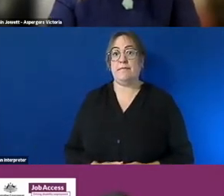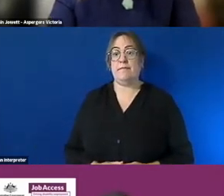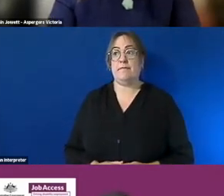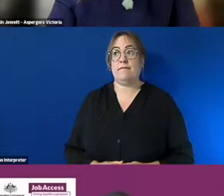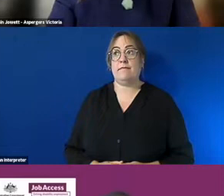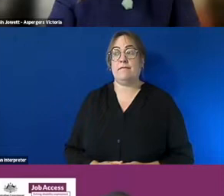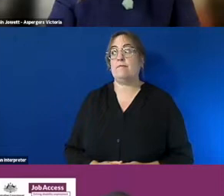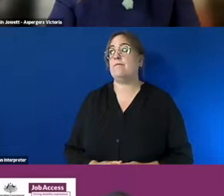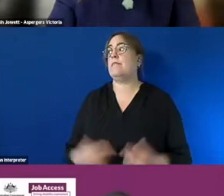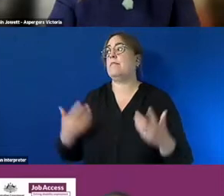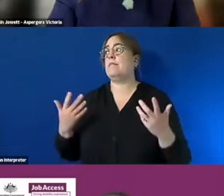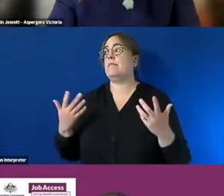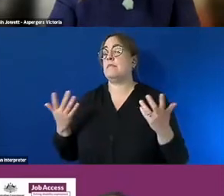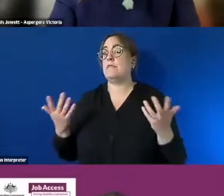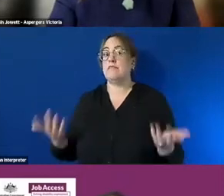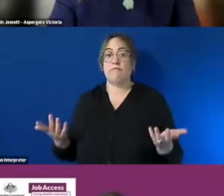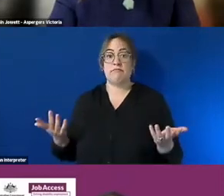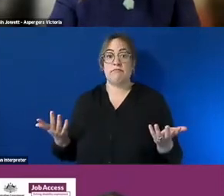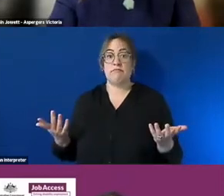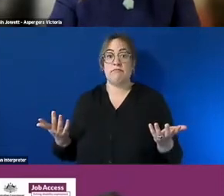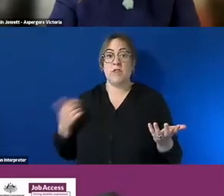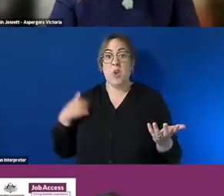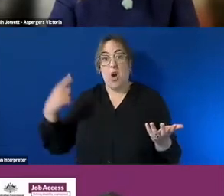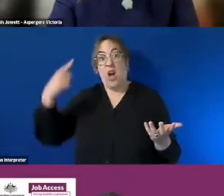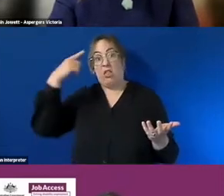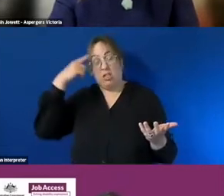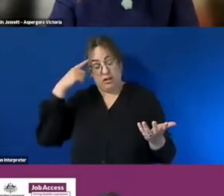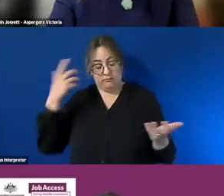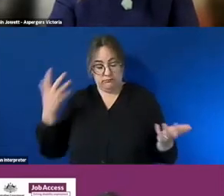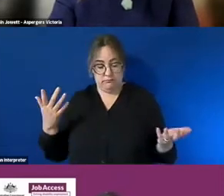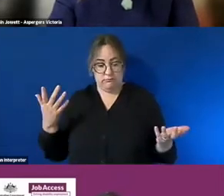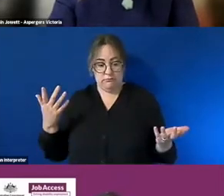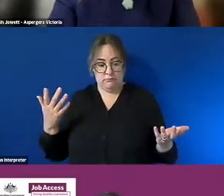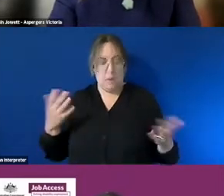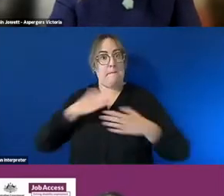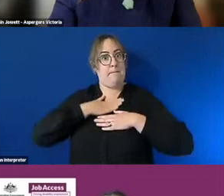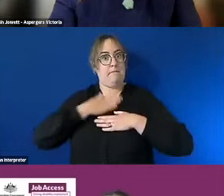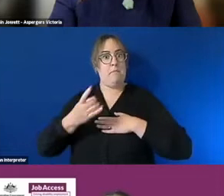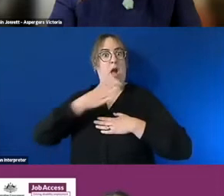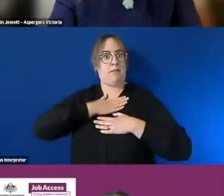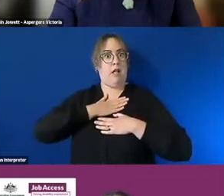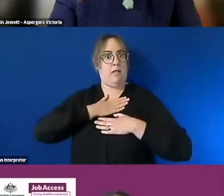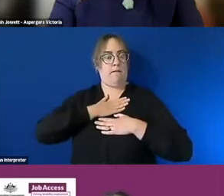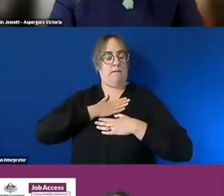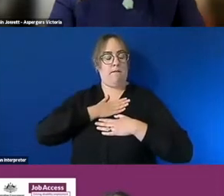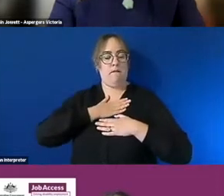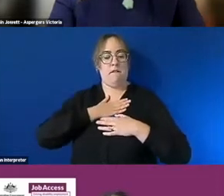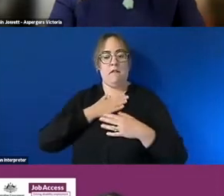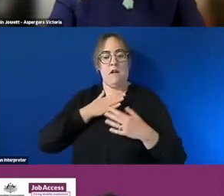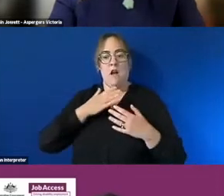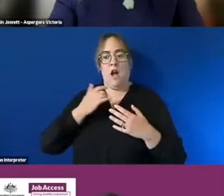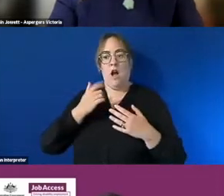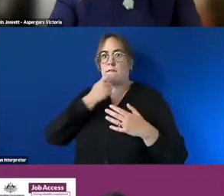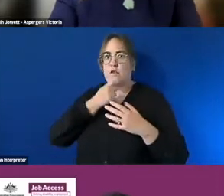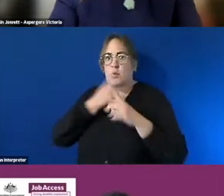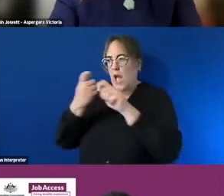so yeah i think some of them like i know that for me some of them have been um ones where i've kind of